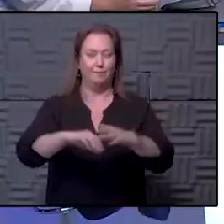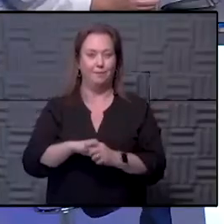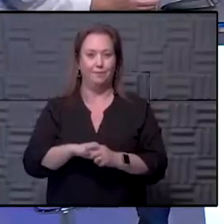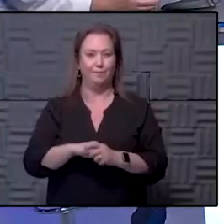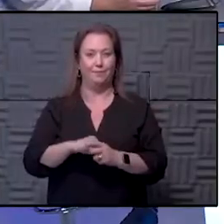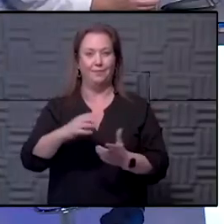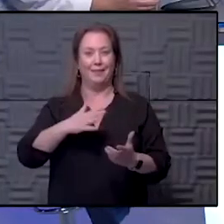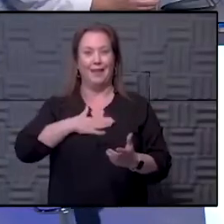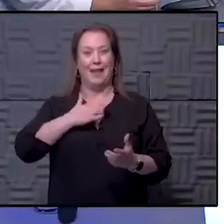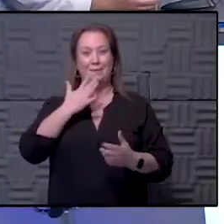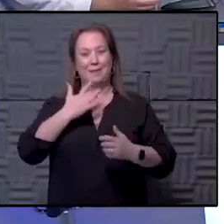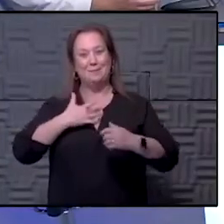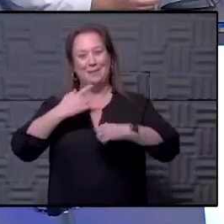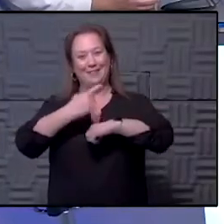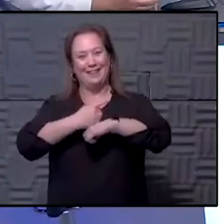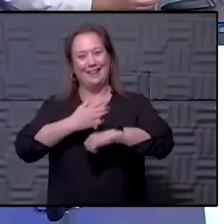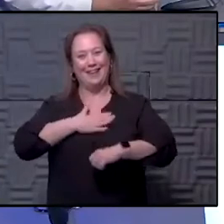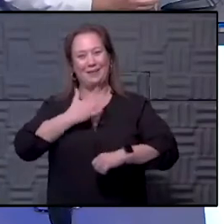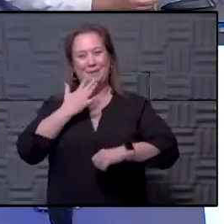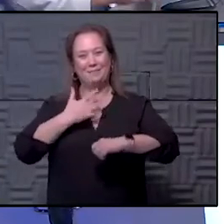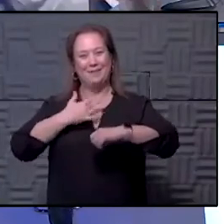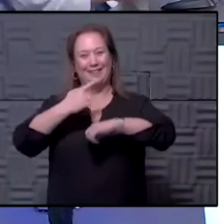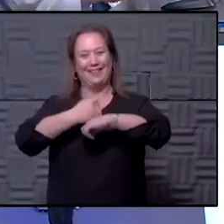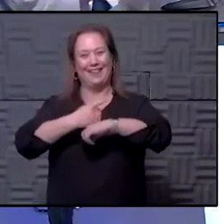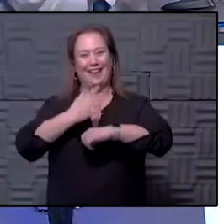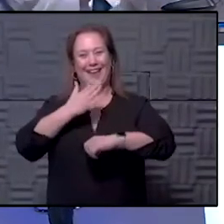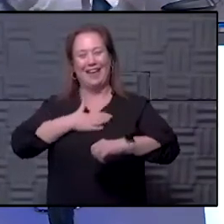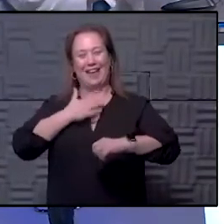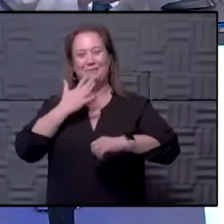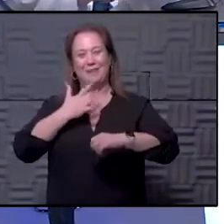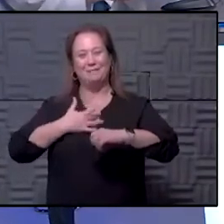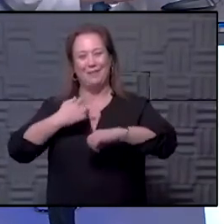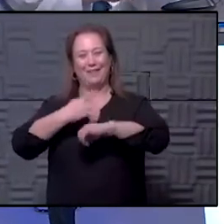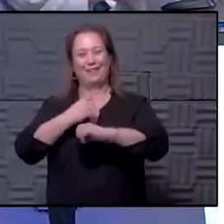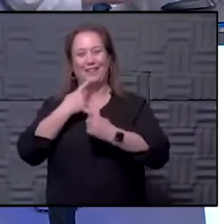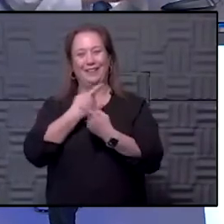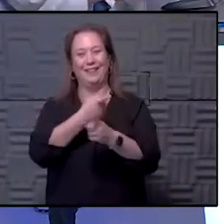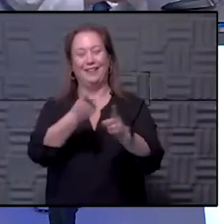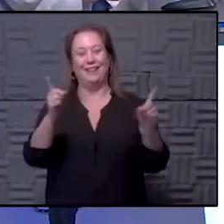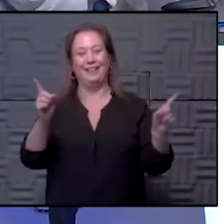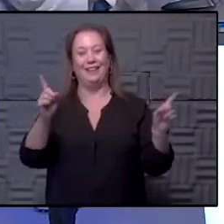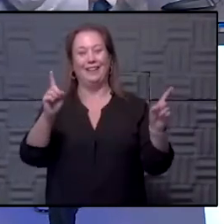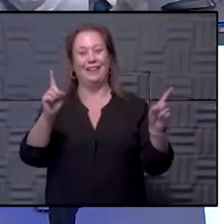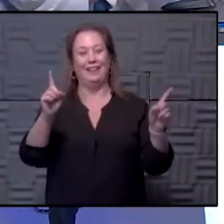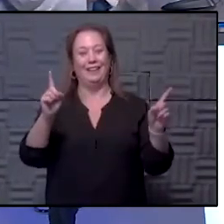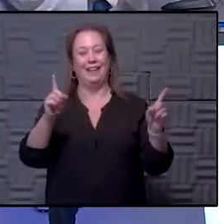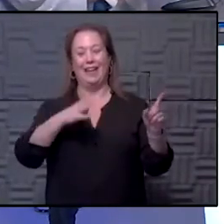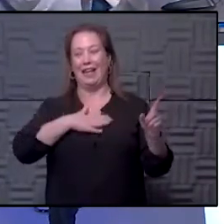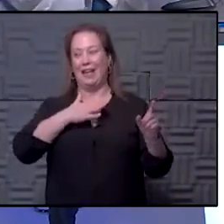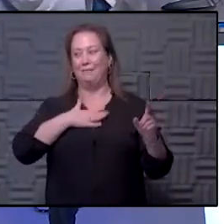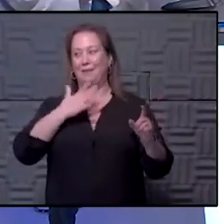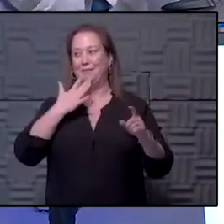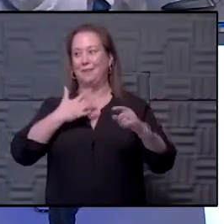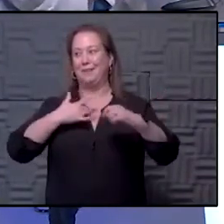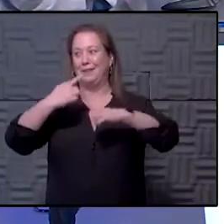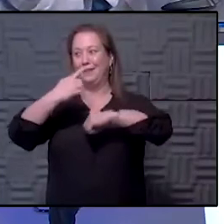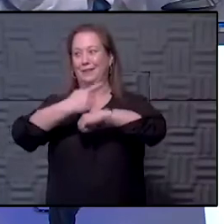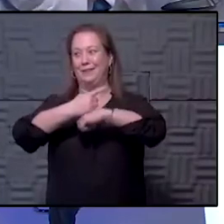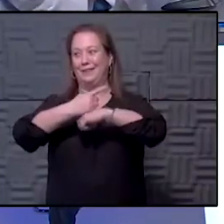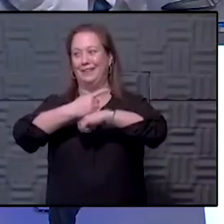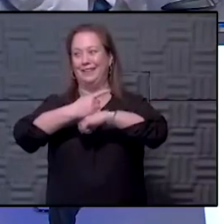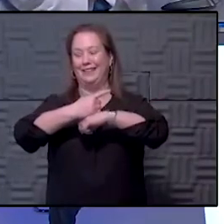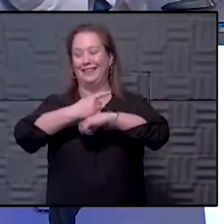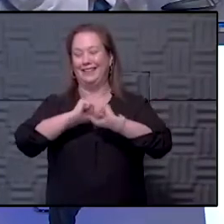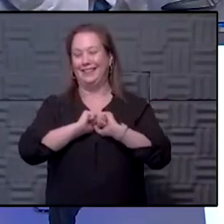Happy birthday to you. Happy birthday to you. Happy birthday, dear MMU. Happy birthday to you.